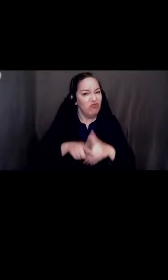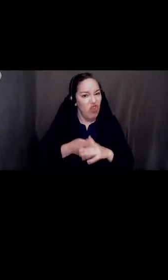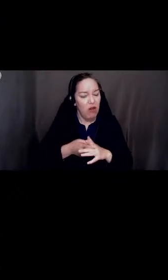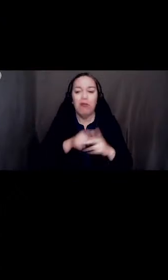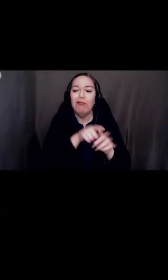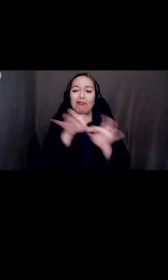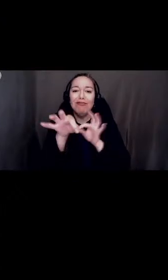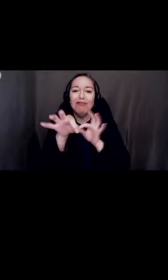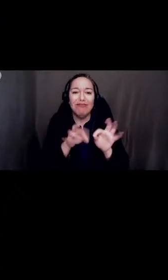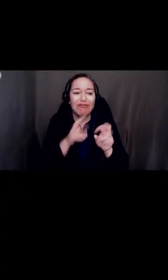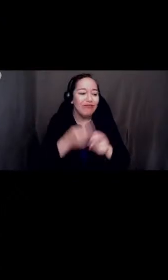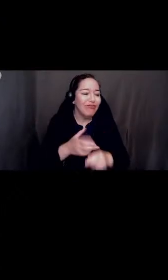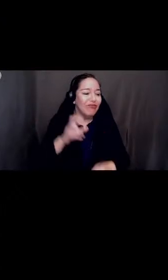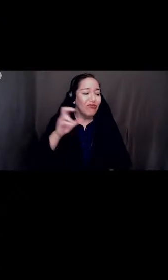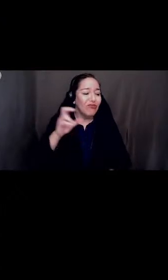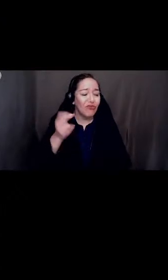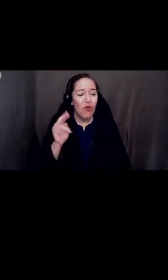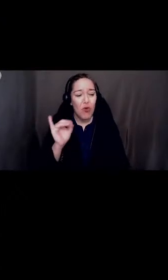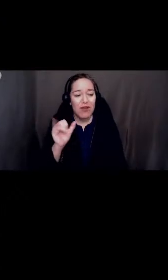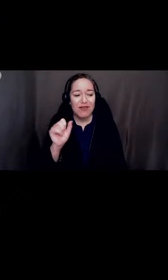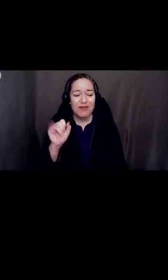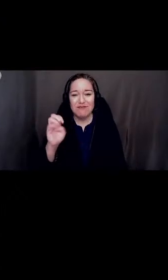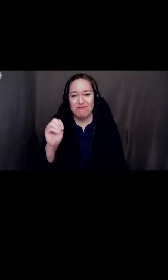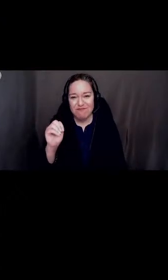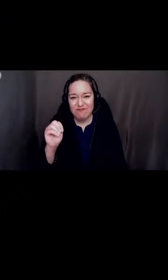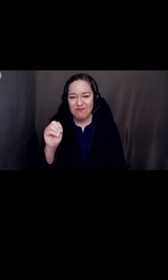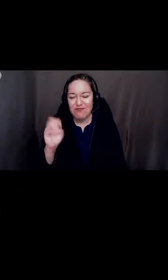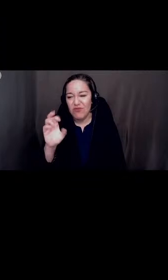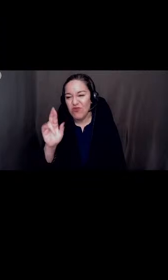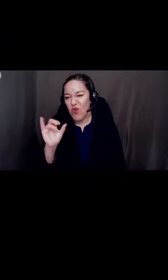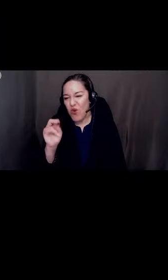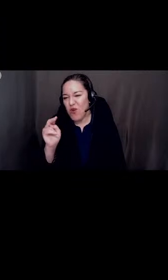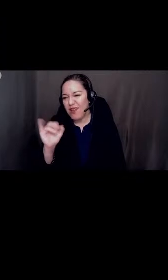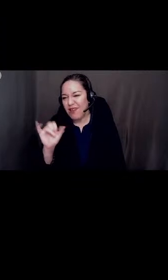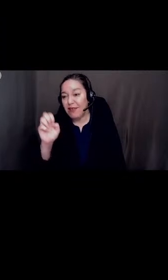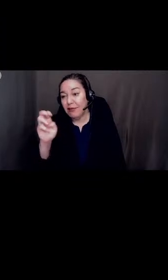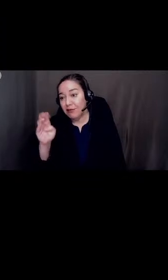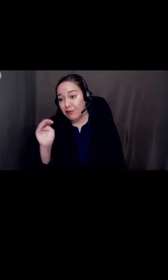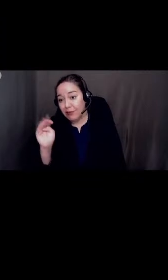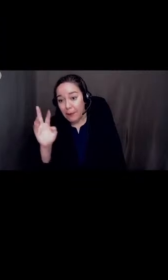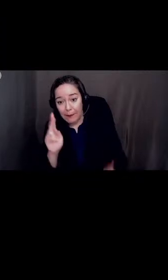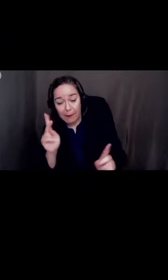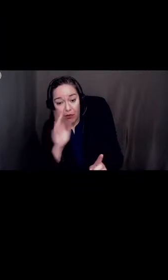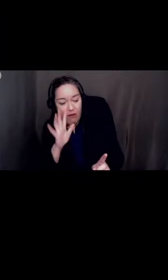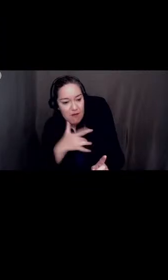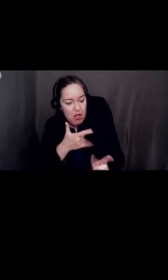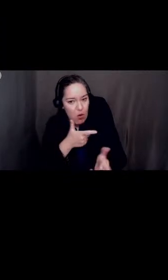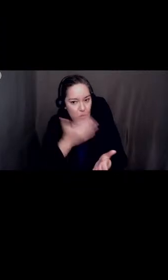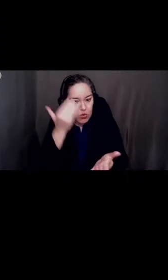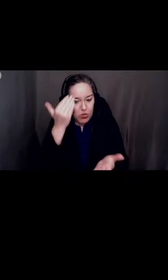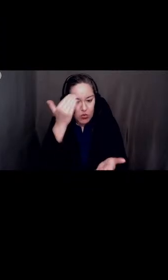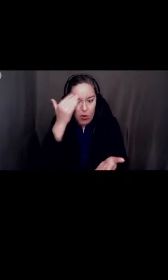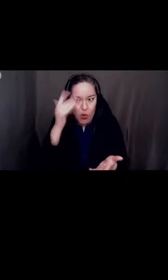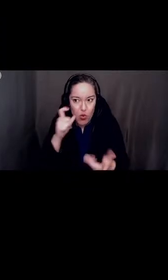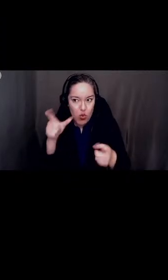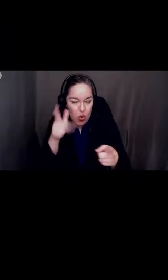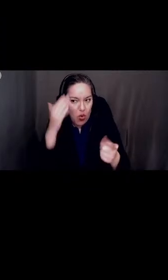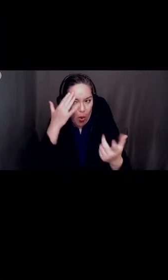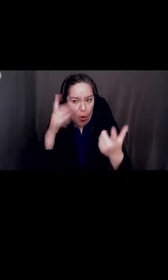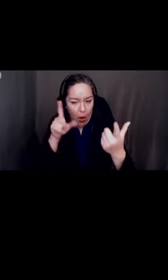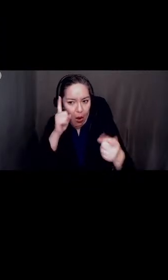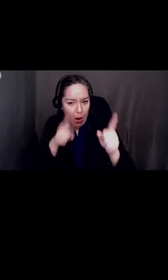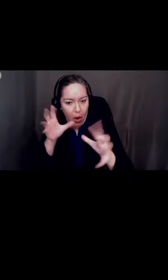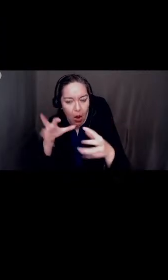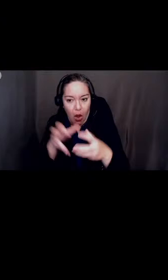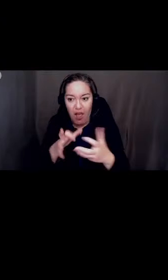as cronyism. To those who perceive they have little to offer or less by way